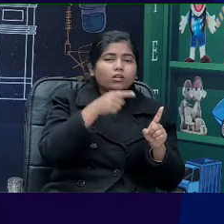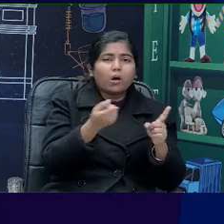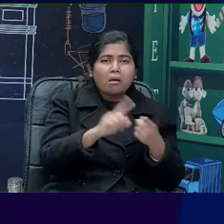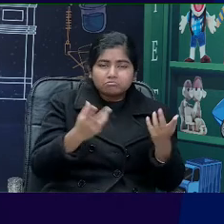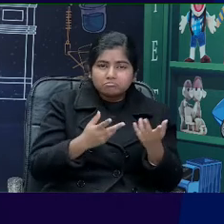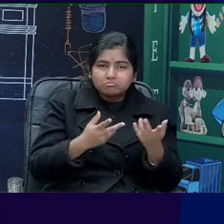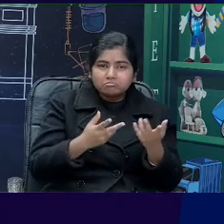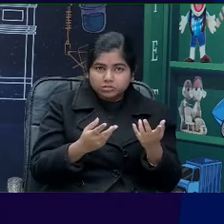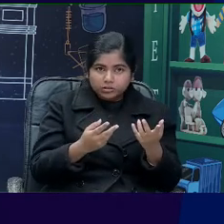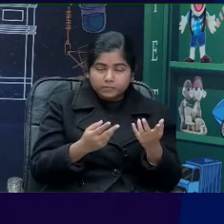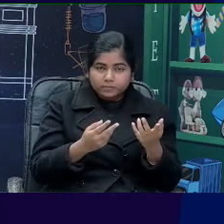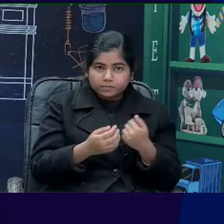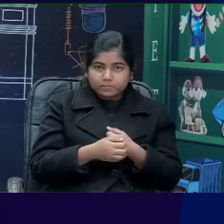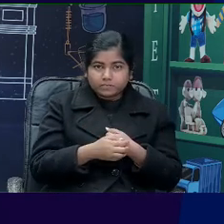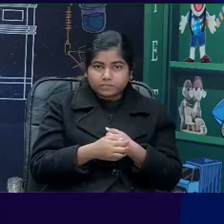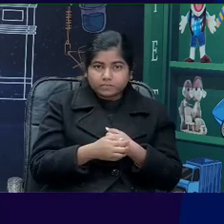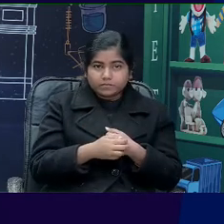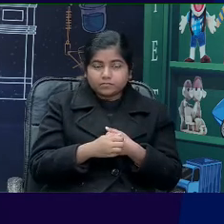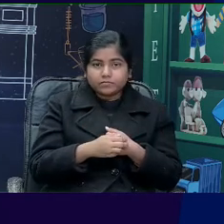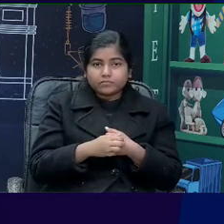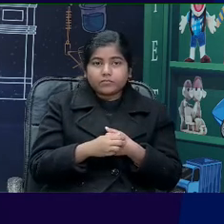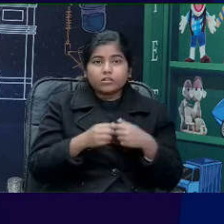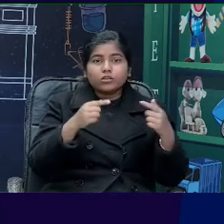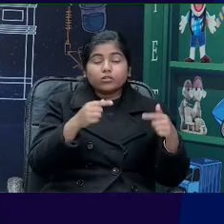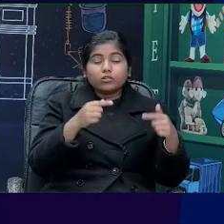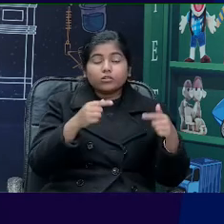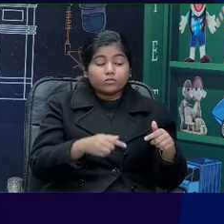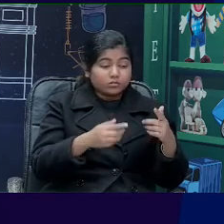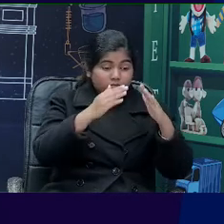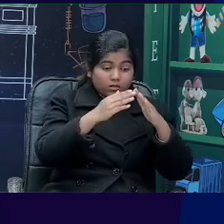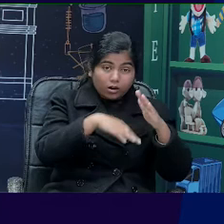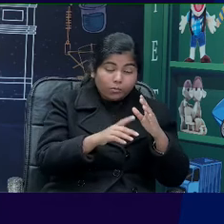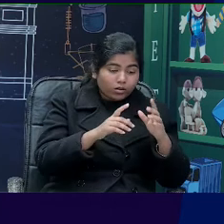then, how did they remedy it?